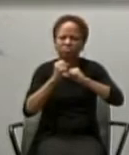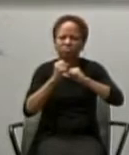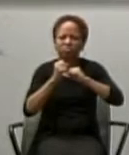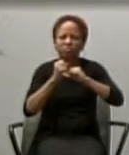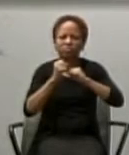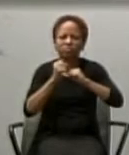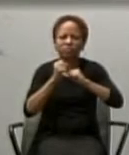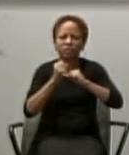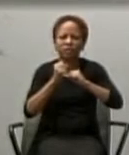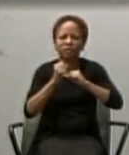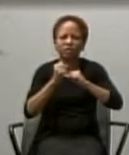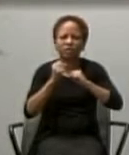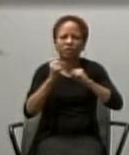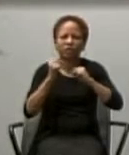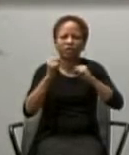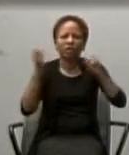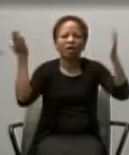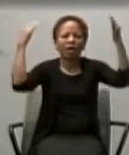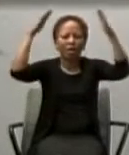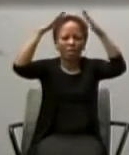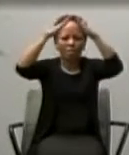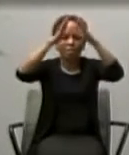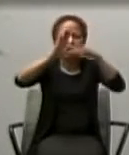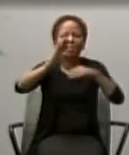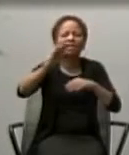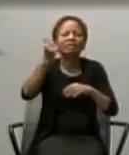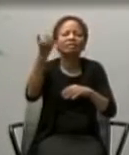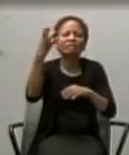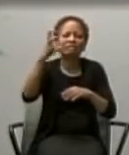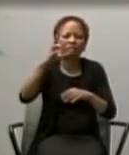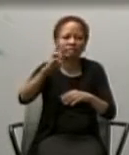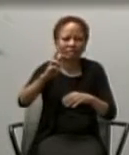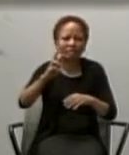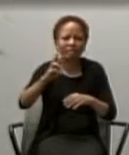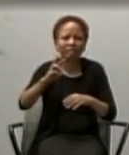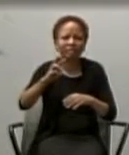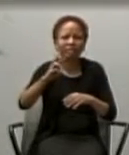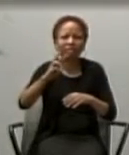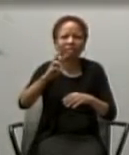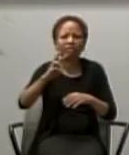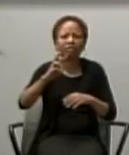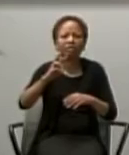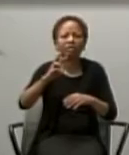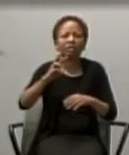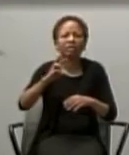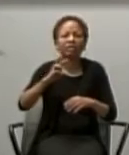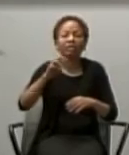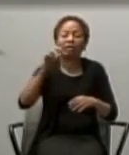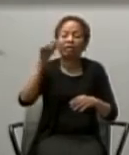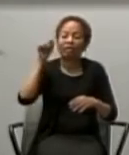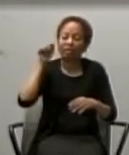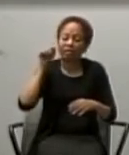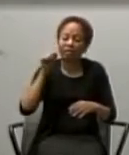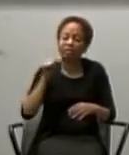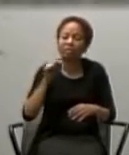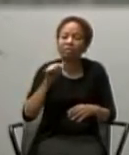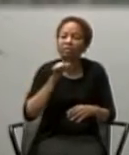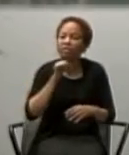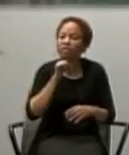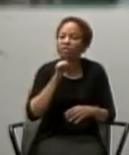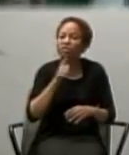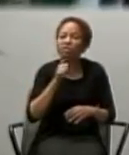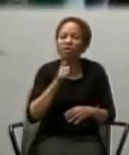Pope Benedict XVI, our last pope, once famously said, it is not by